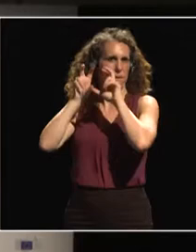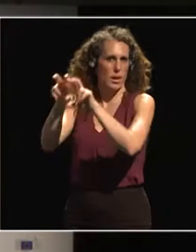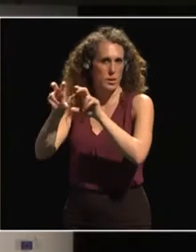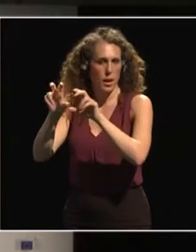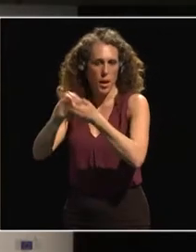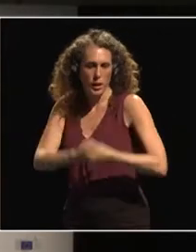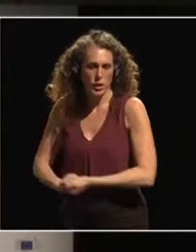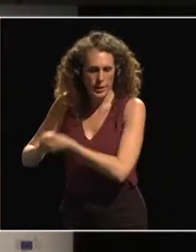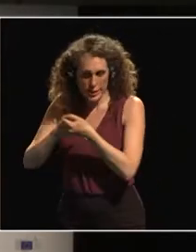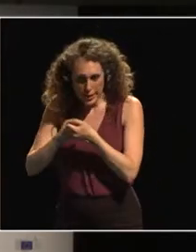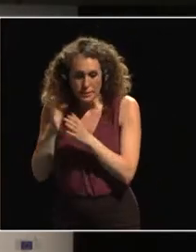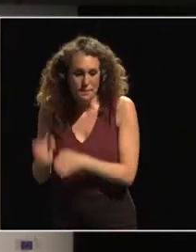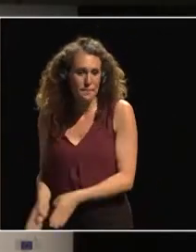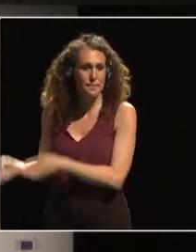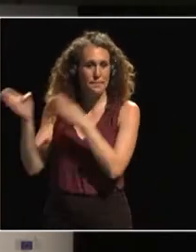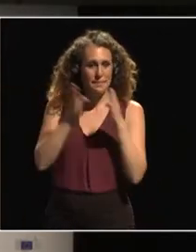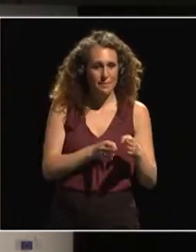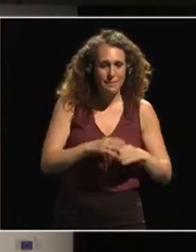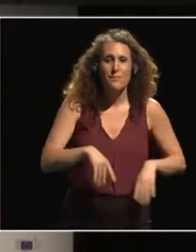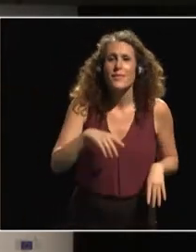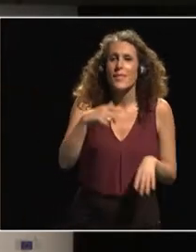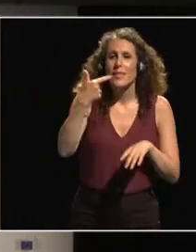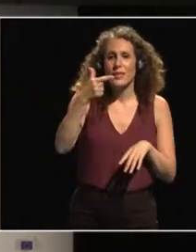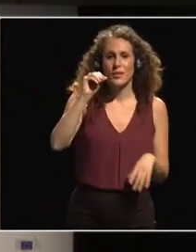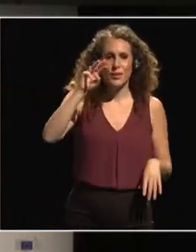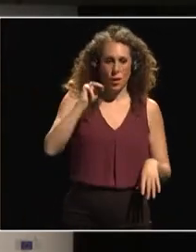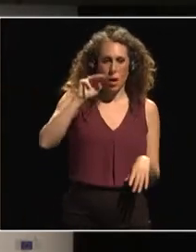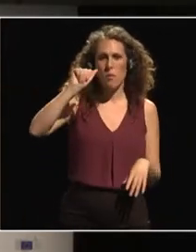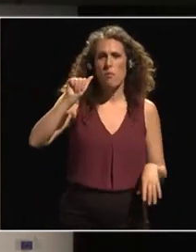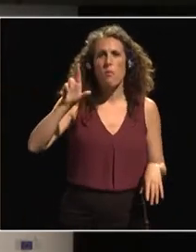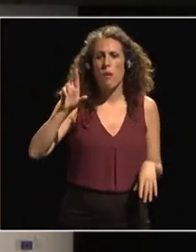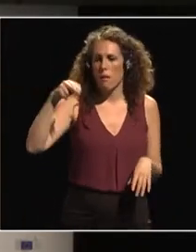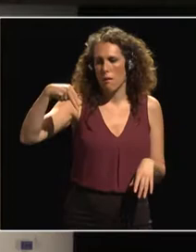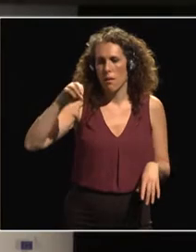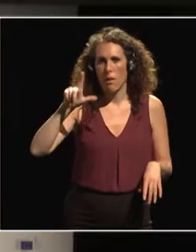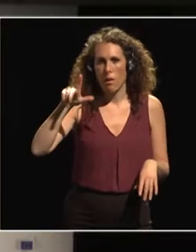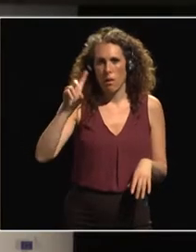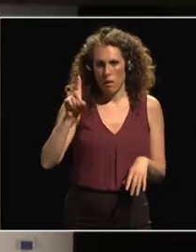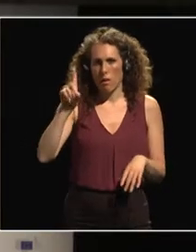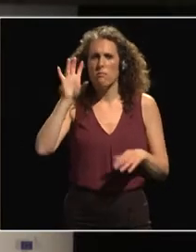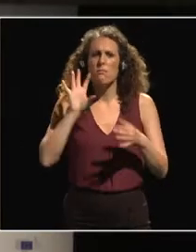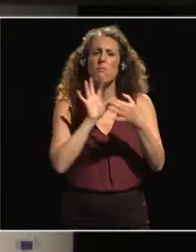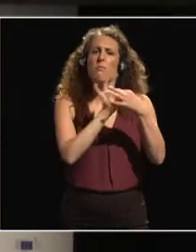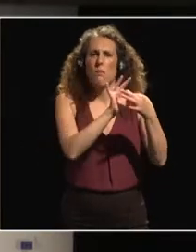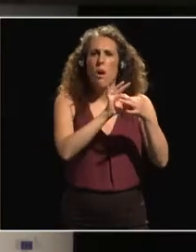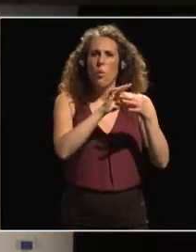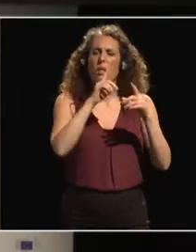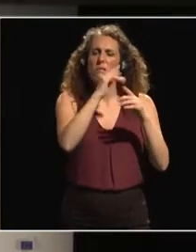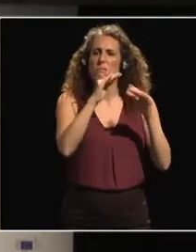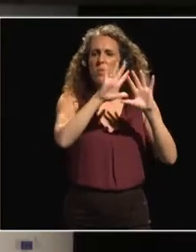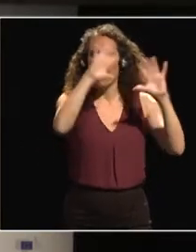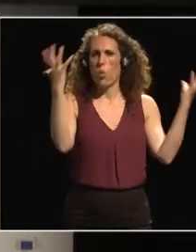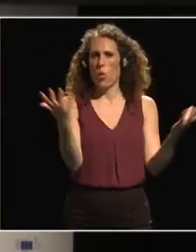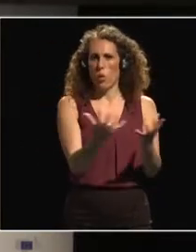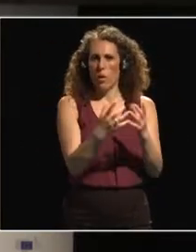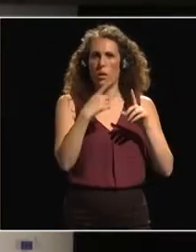On her left is Mr. Tom Arnold. Tom was chief executive of Concern Worldwide. It's Ireland's